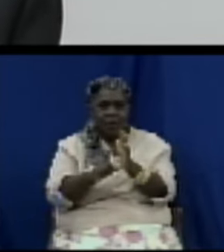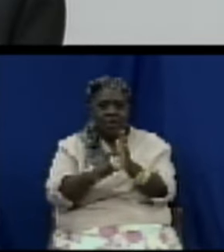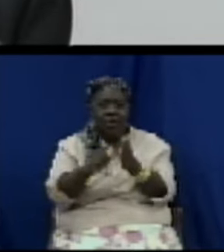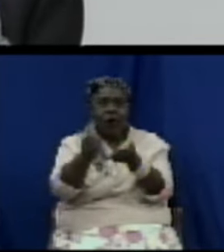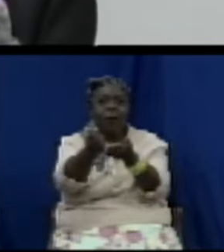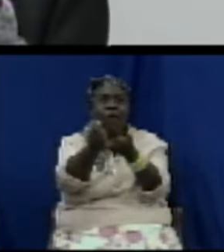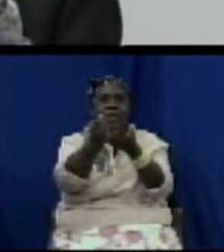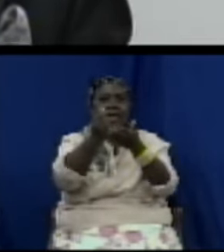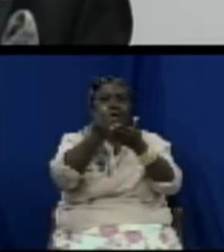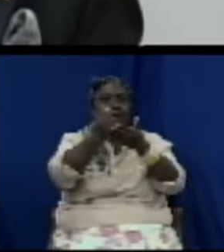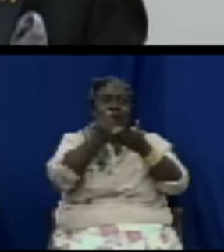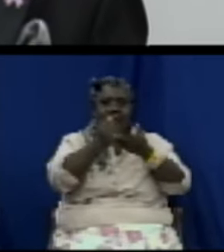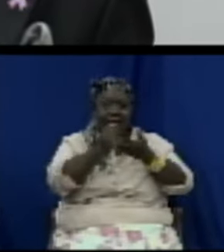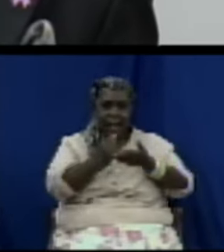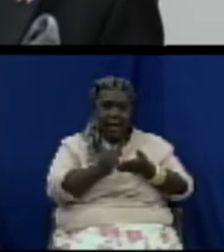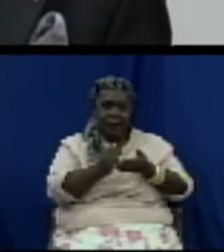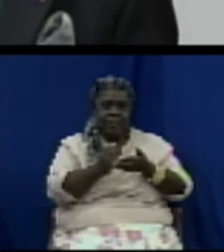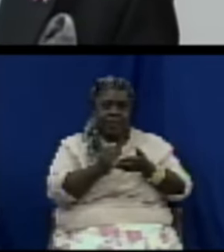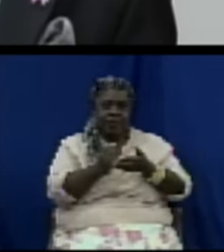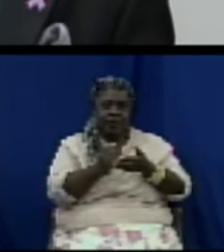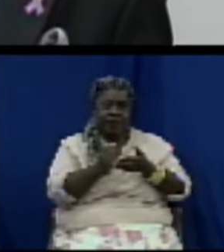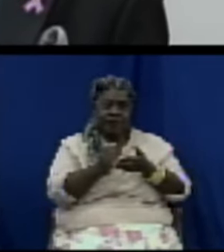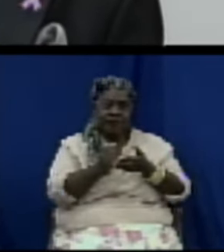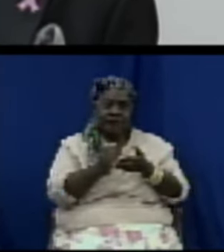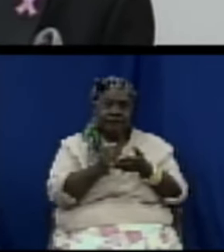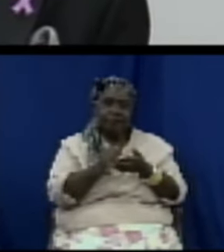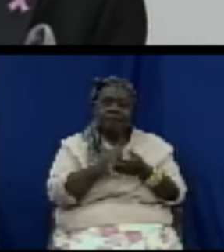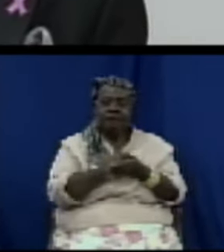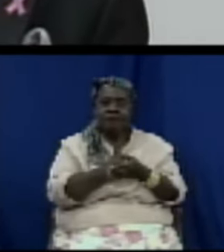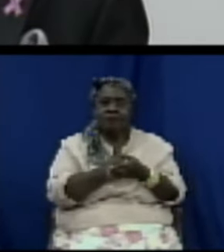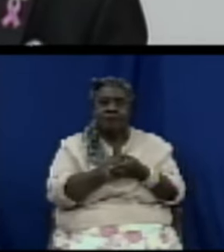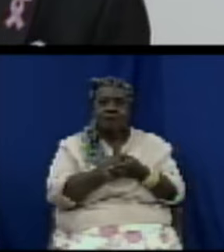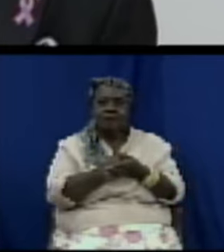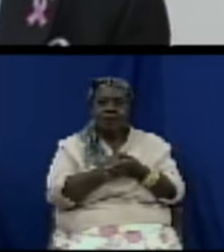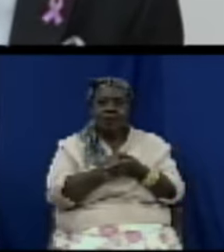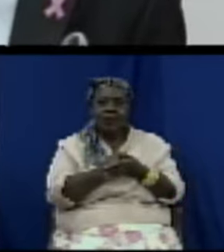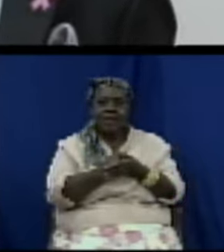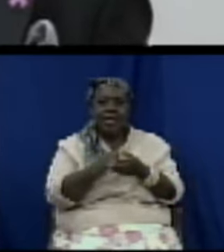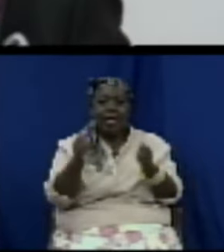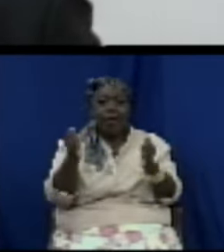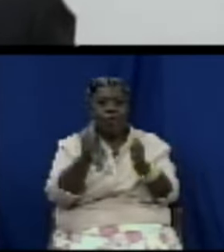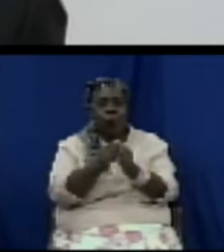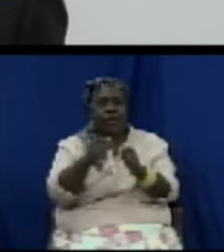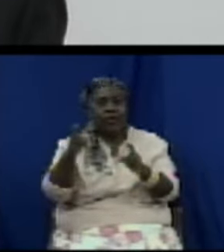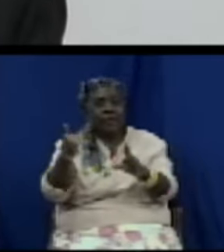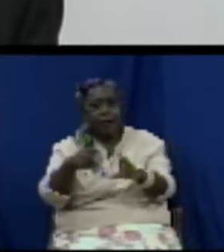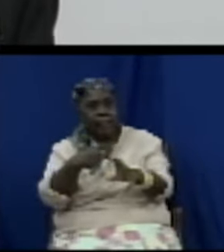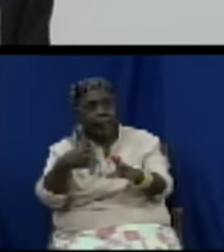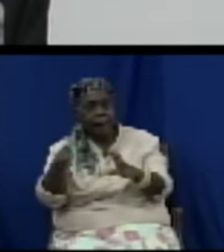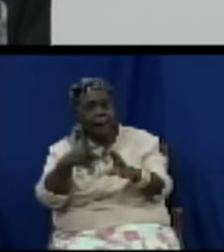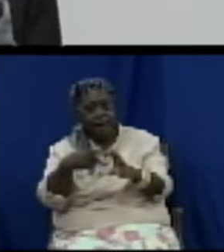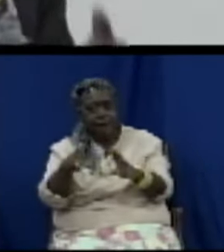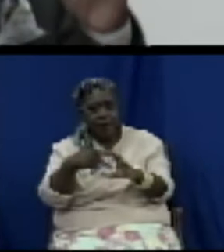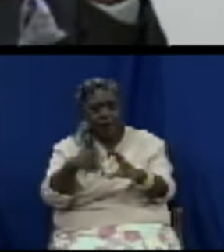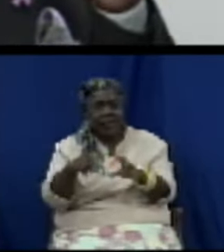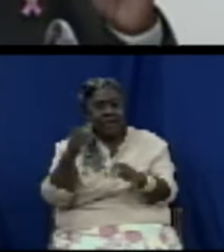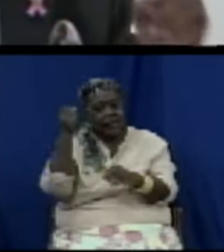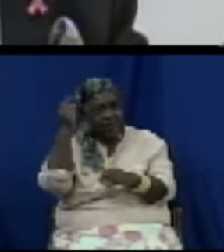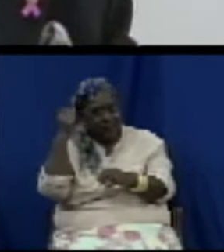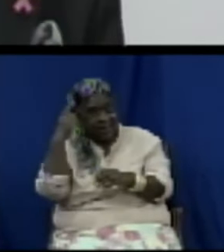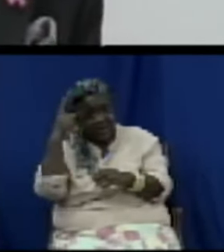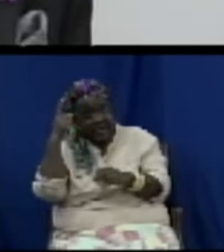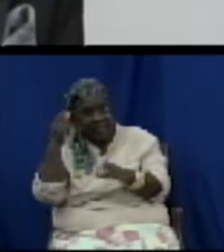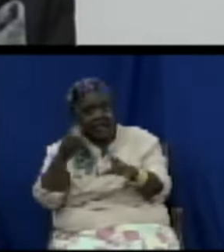and with the consumer public being highly educated and has a